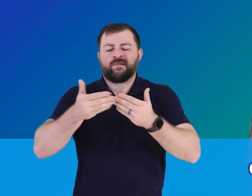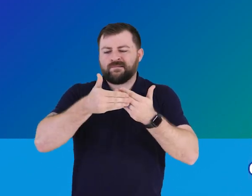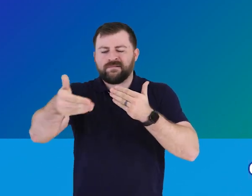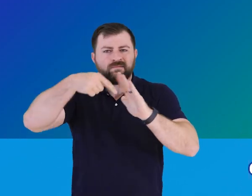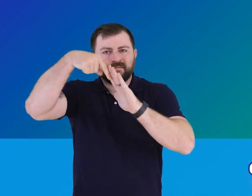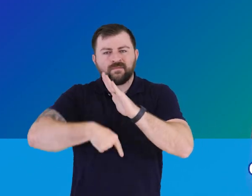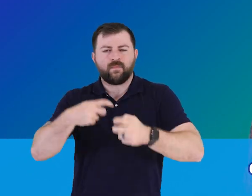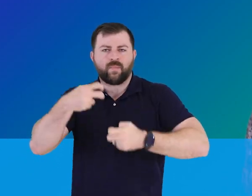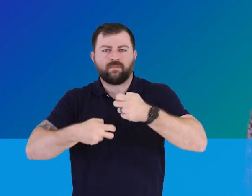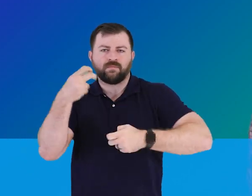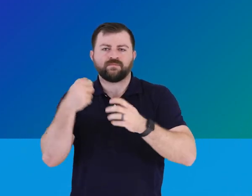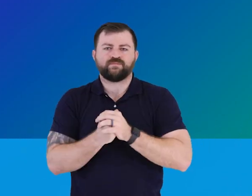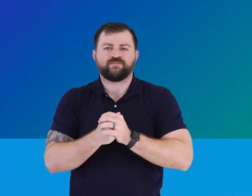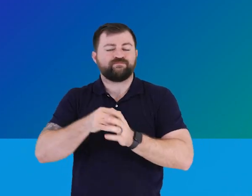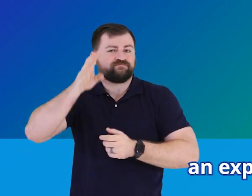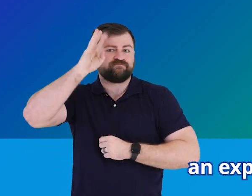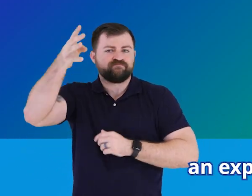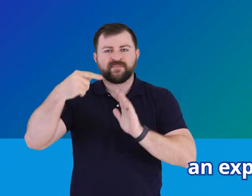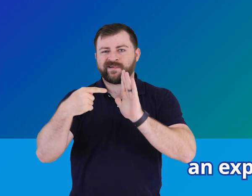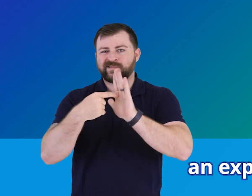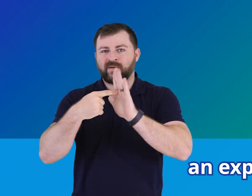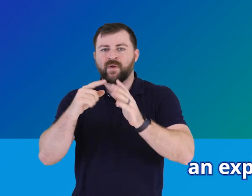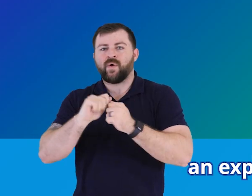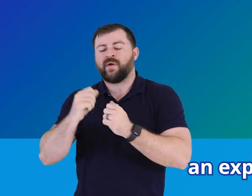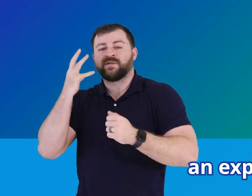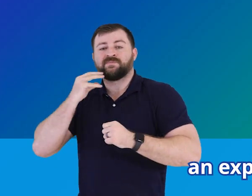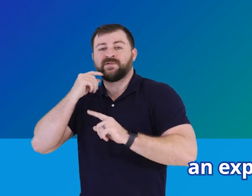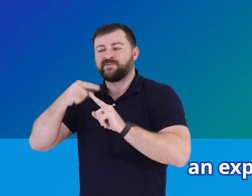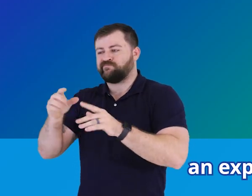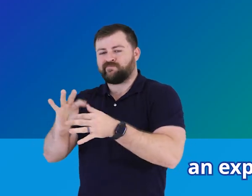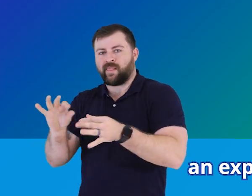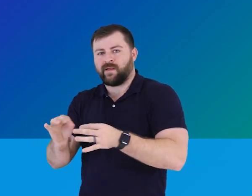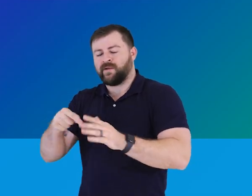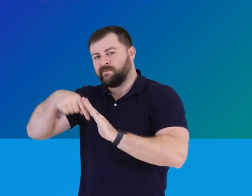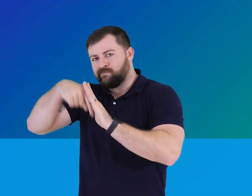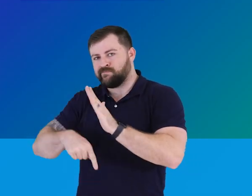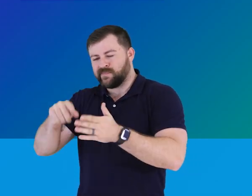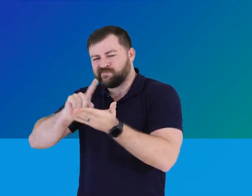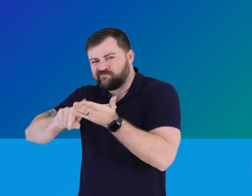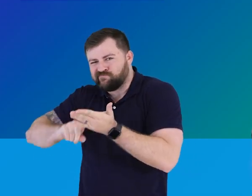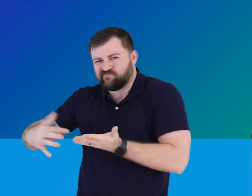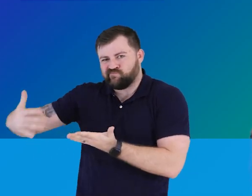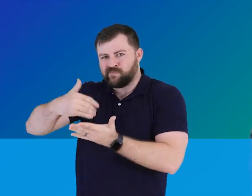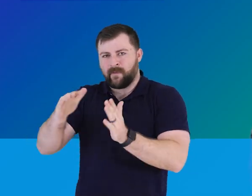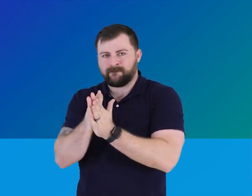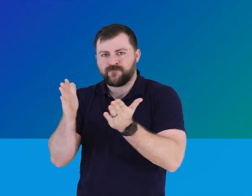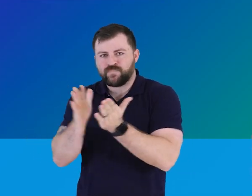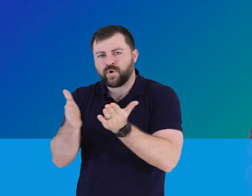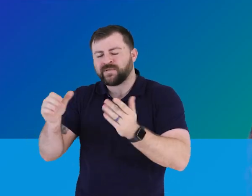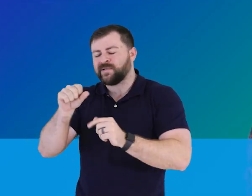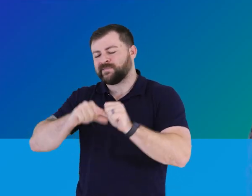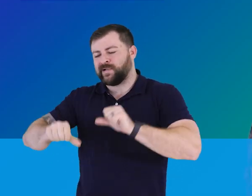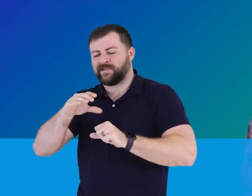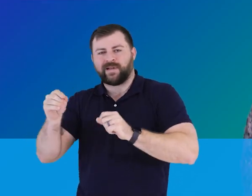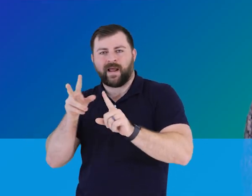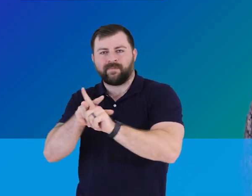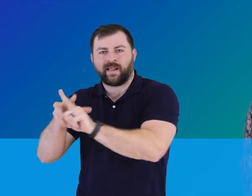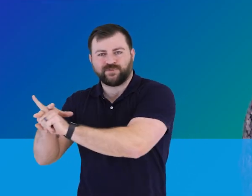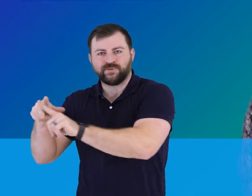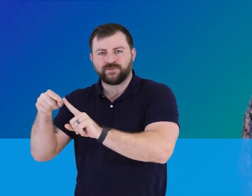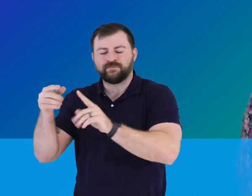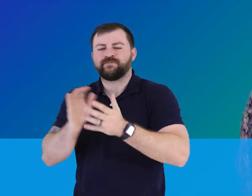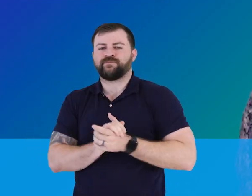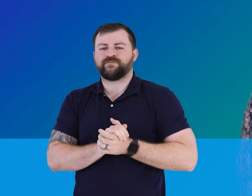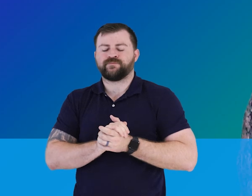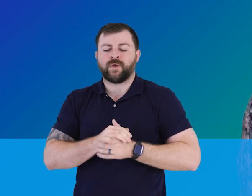problems. Take for example an experience shared in the compendium Nonverbal Communication Science and Applications.